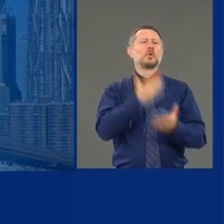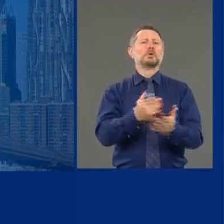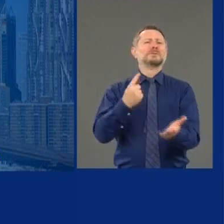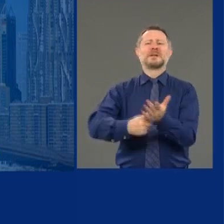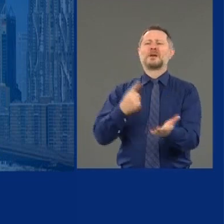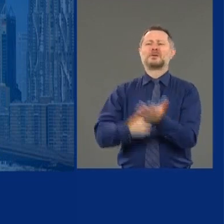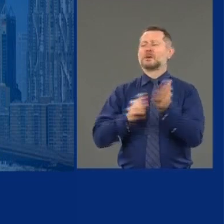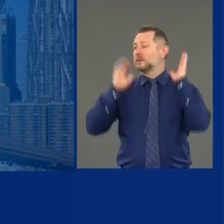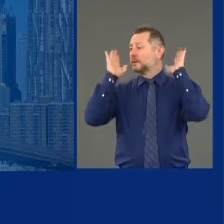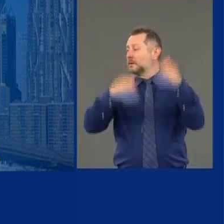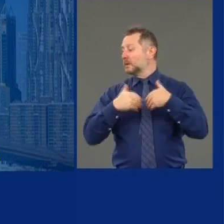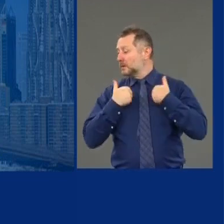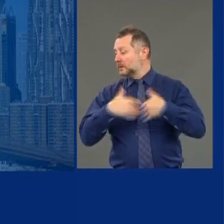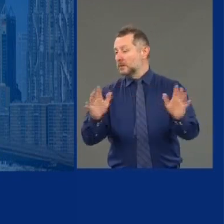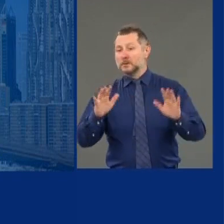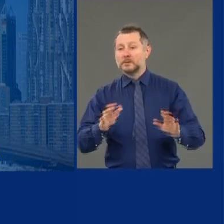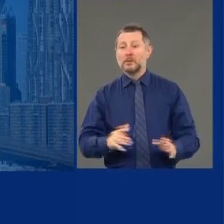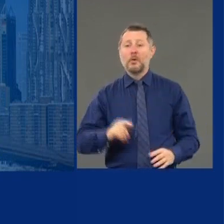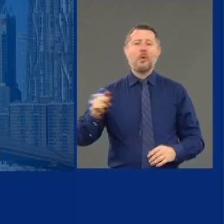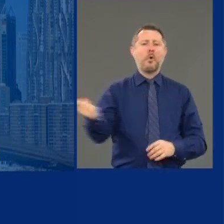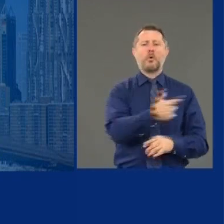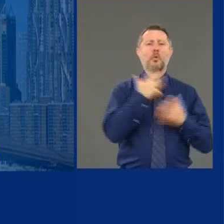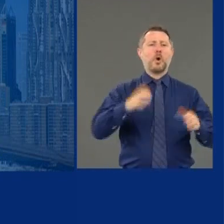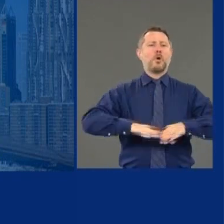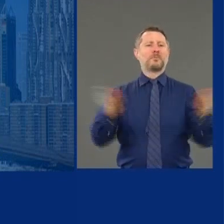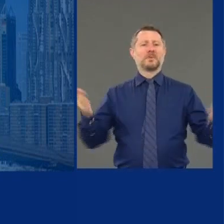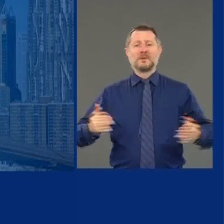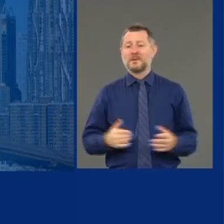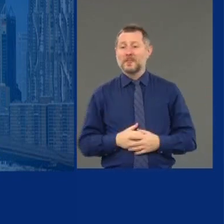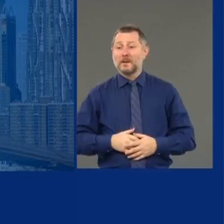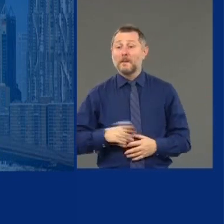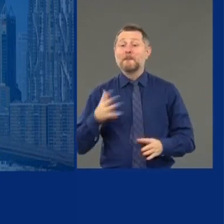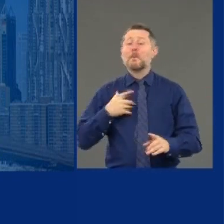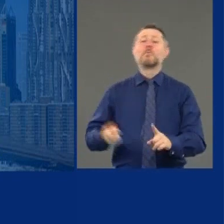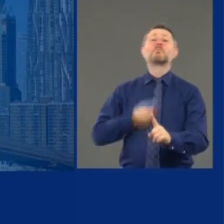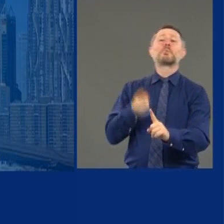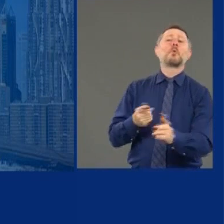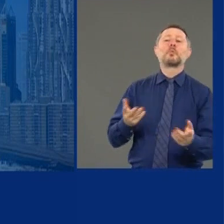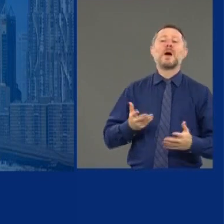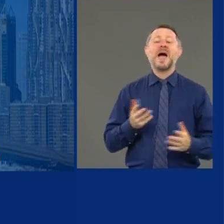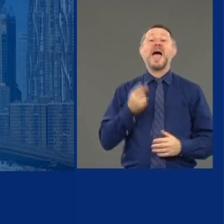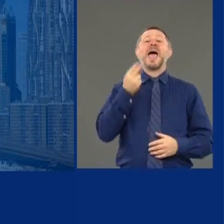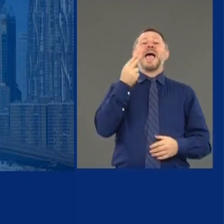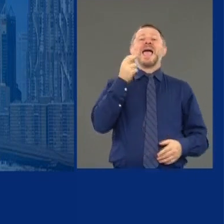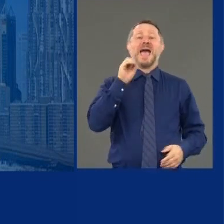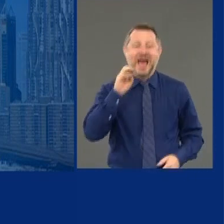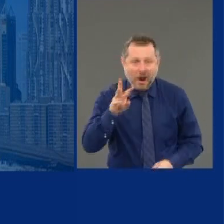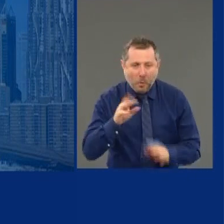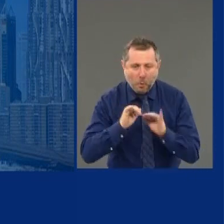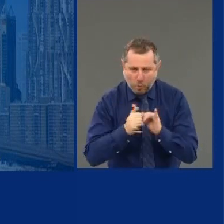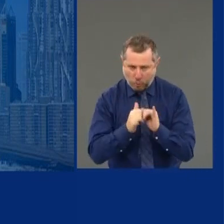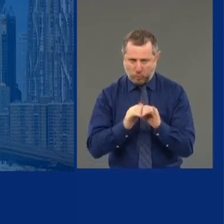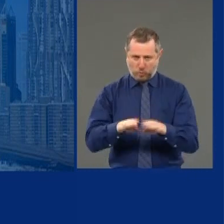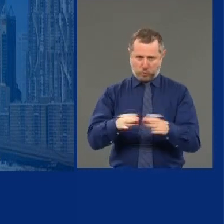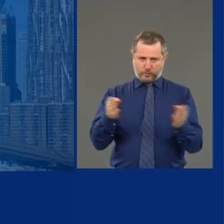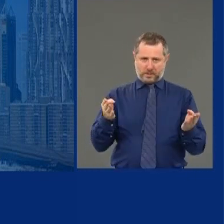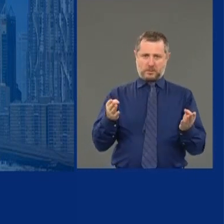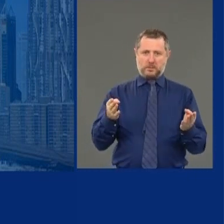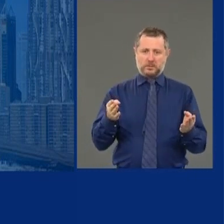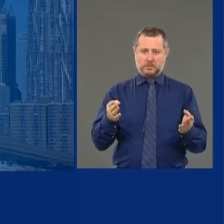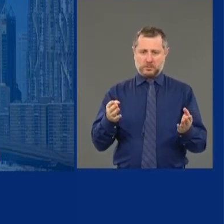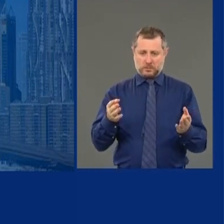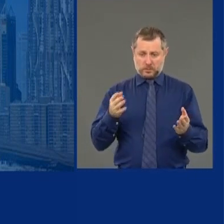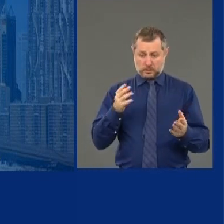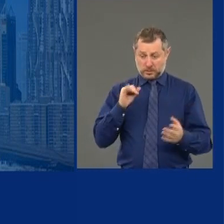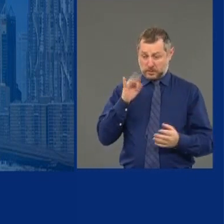Nobody was against reopening. The question was always how to reopen and reopen smartly. And what we said here in New York is